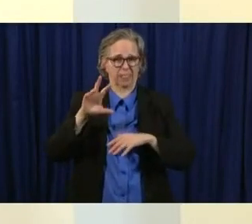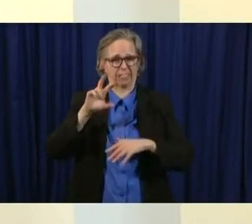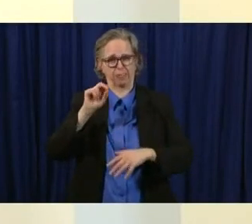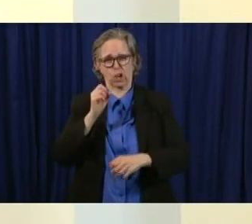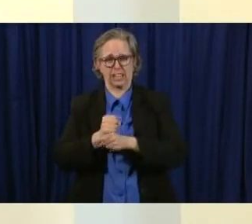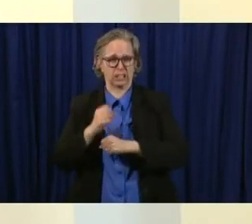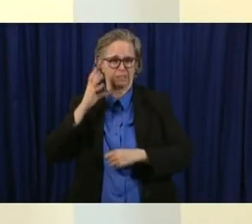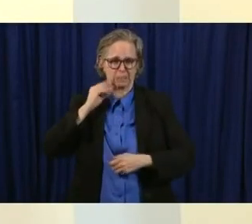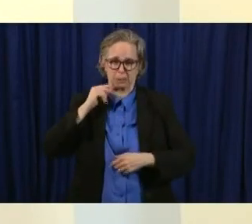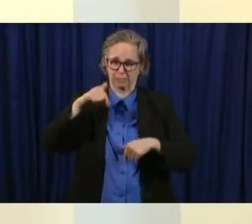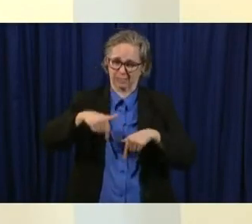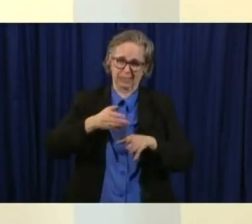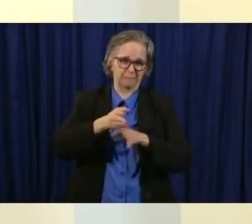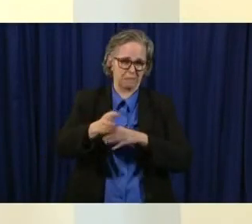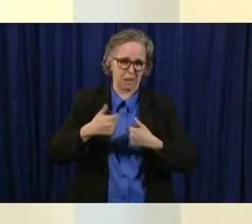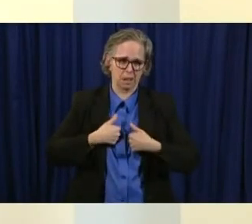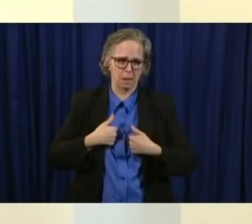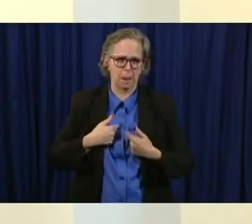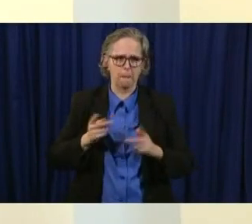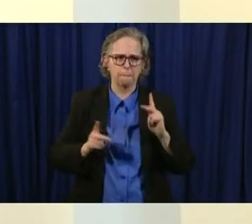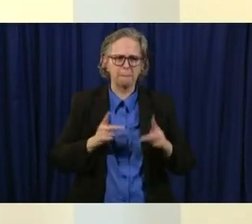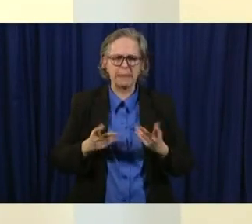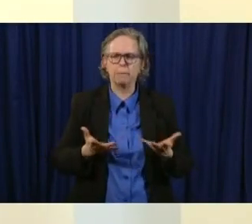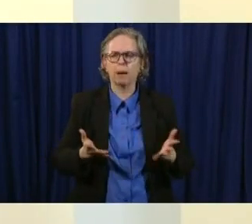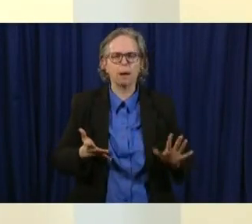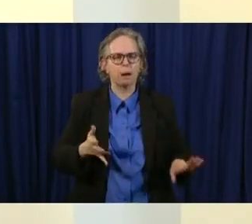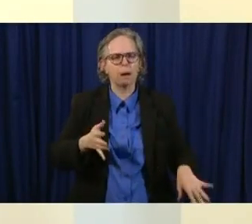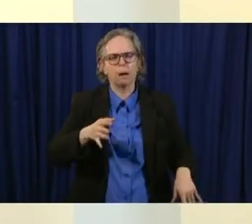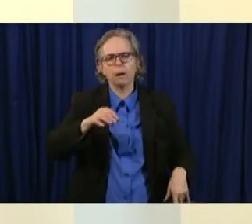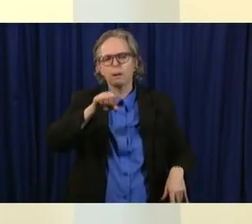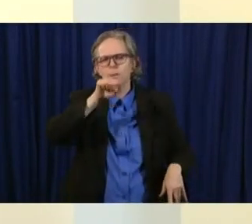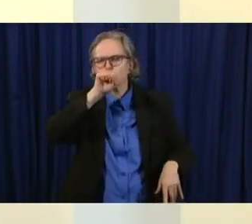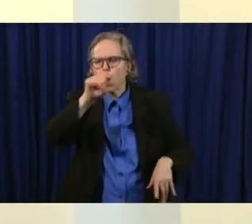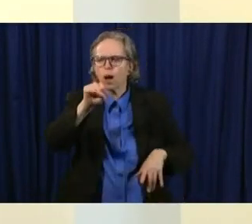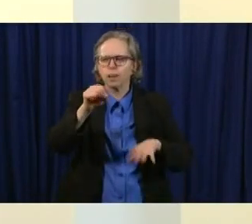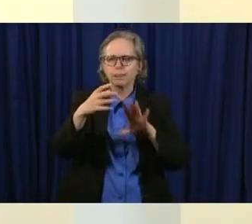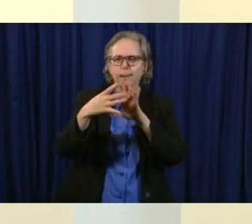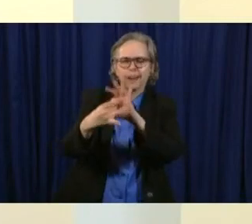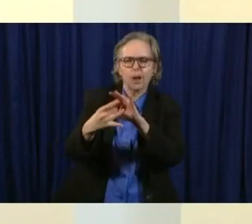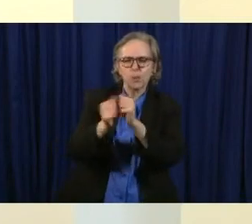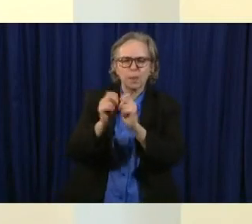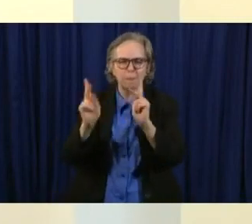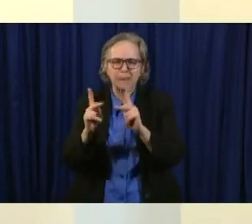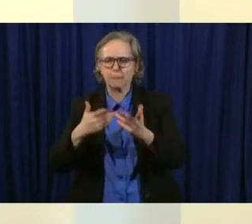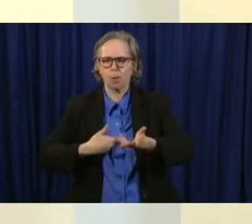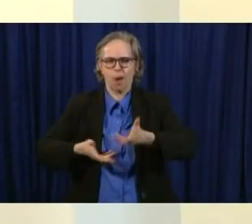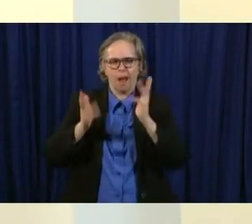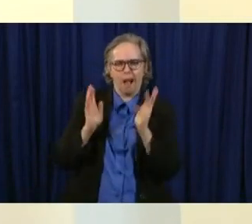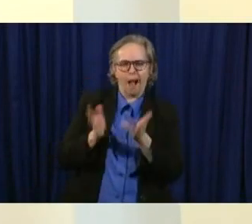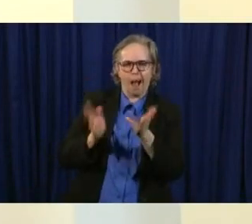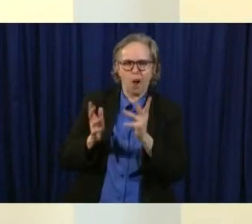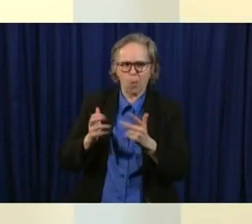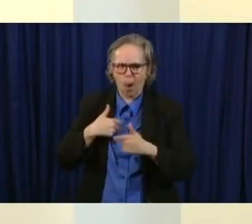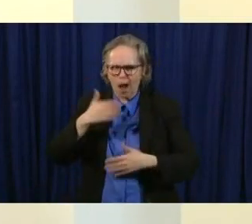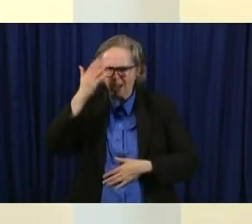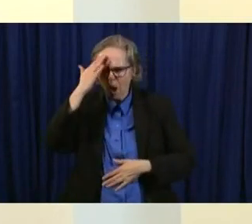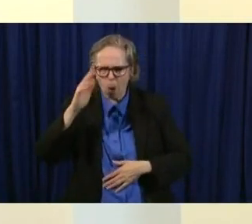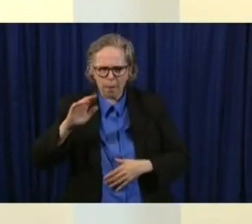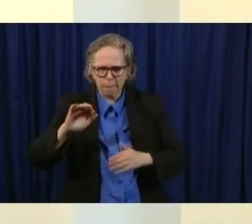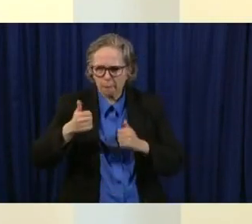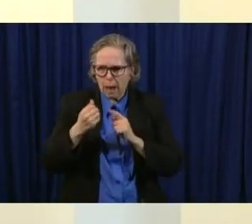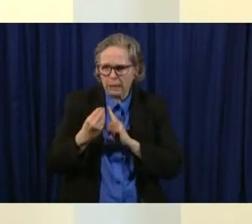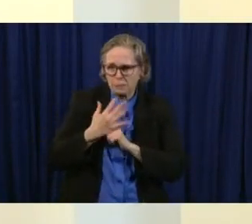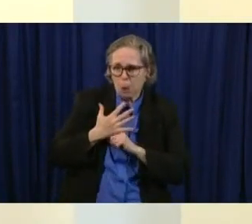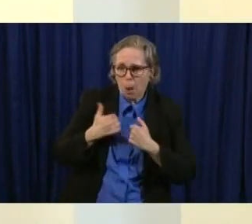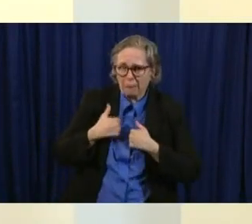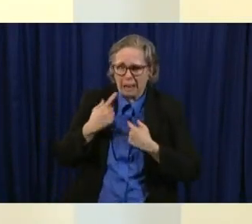uh talking to someone they love knowing uh maybe that they were at risk or had been exposed and they love the help and what to do